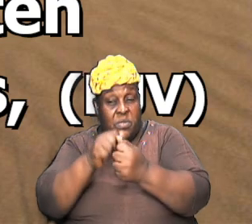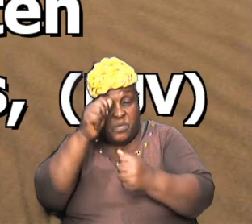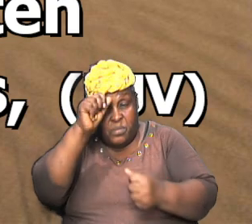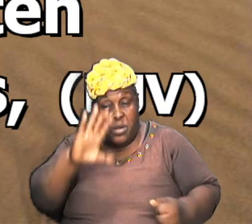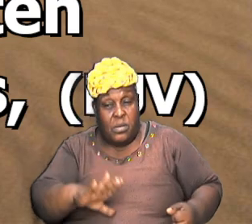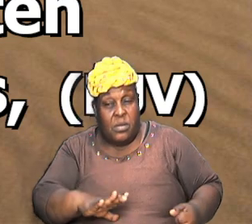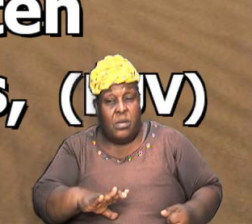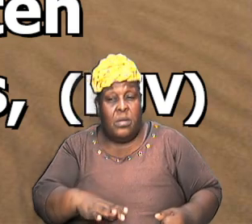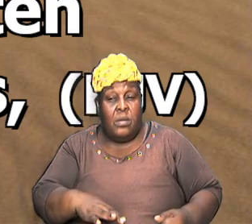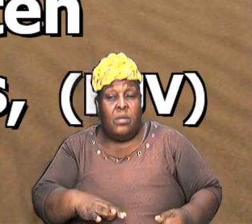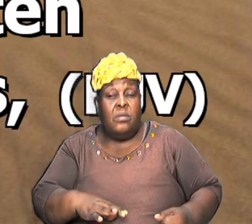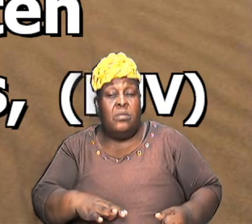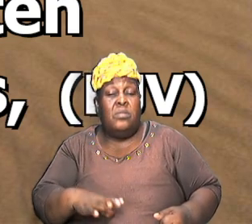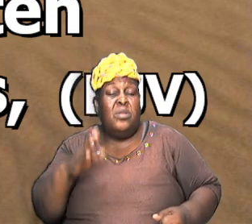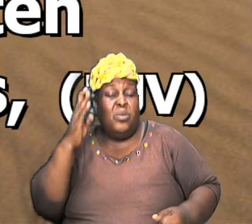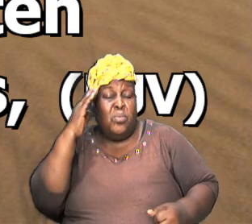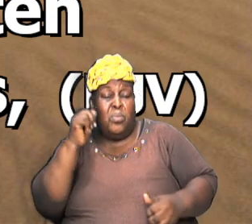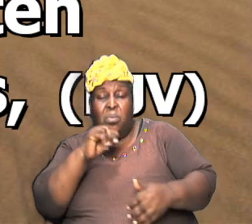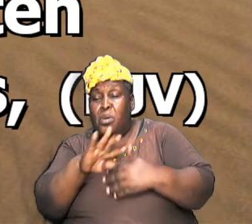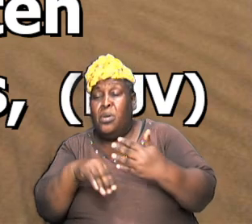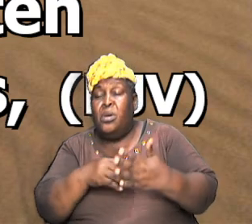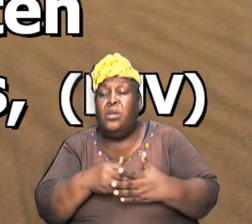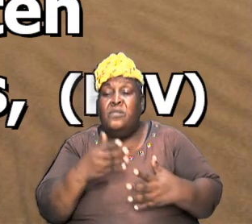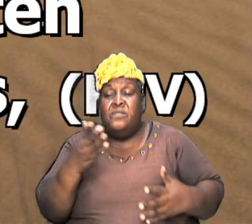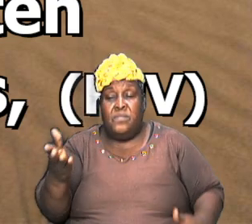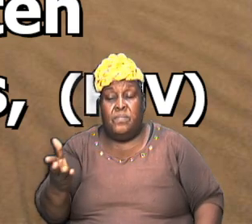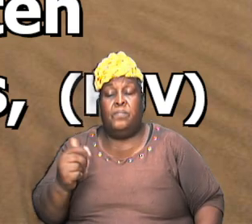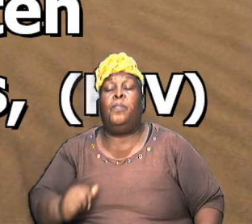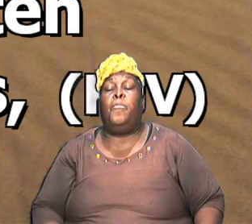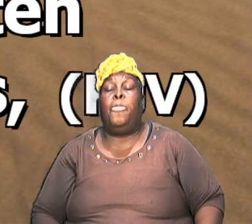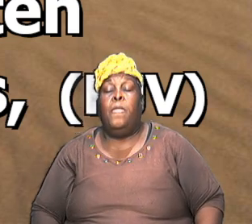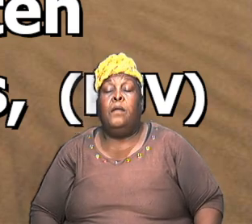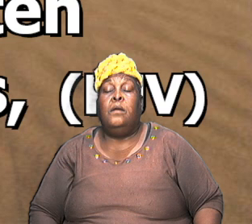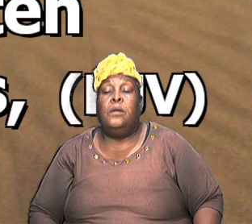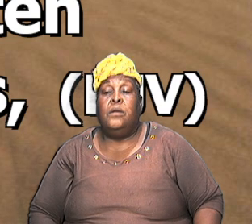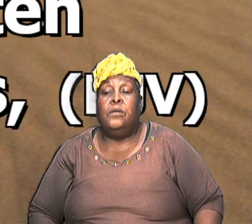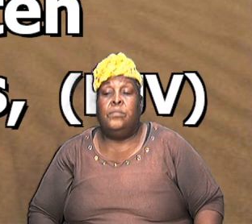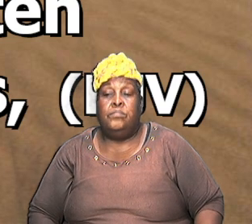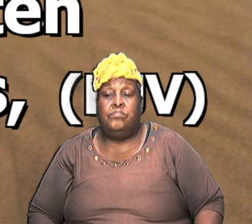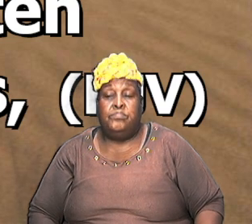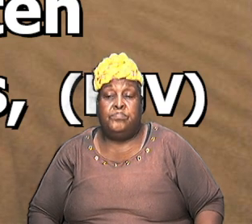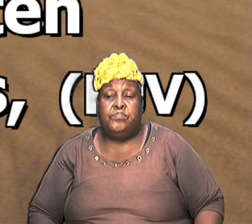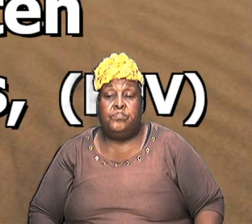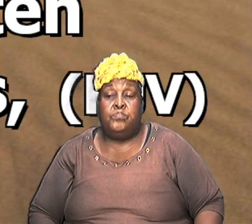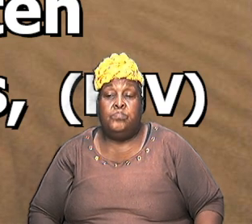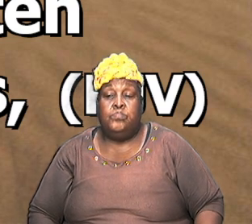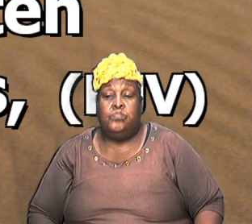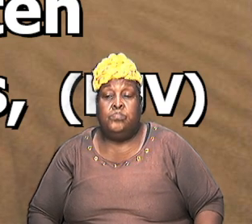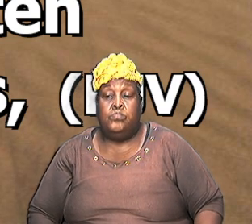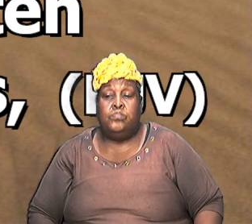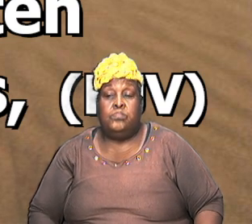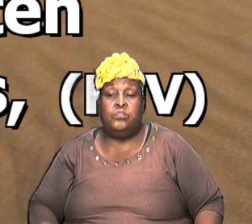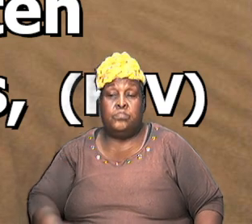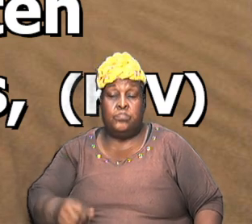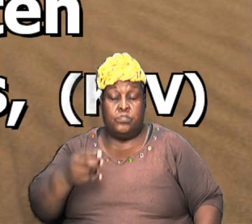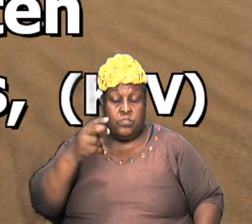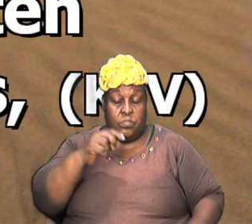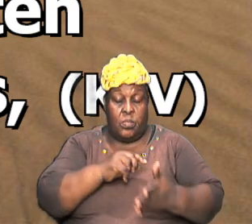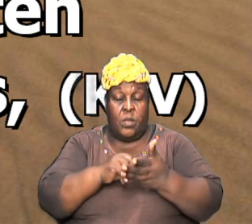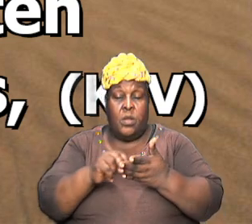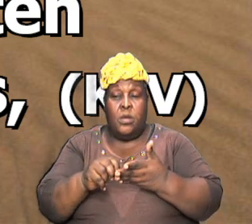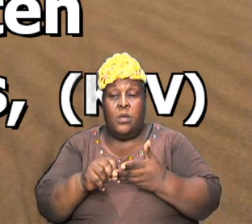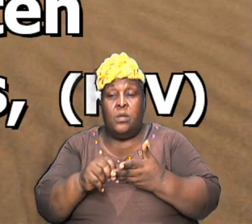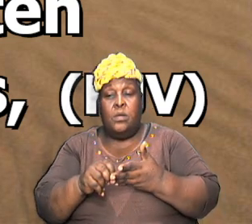only one God they knew all of that no no listen to what is written here in Jude chapter 1